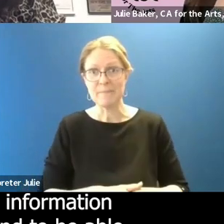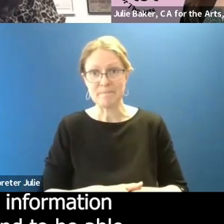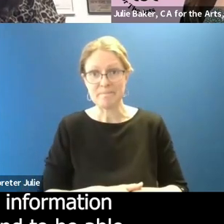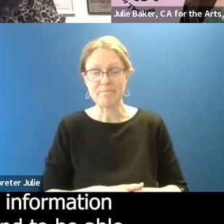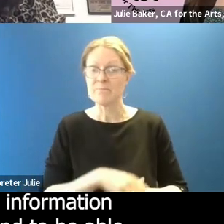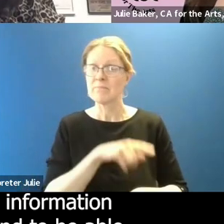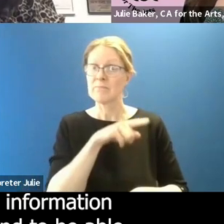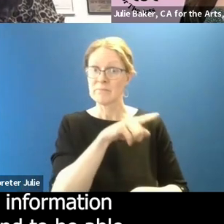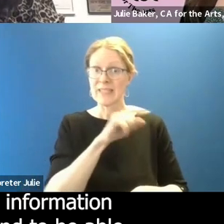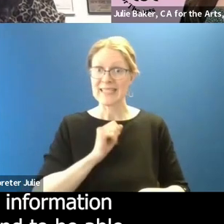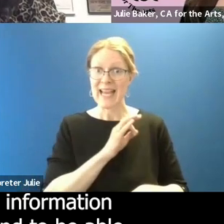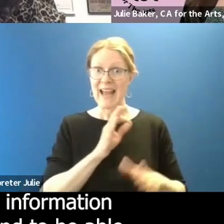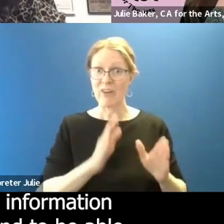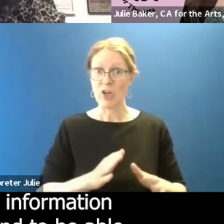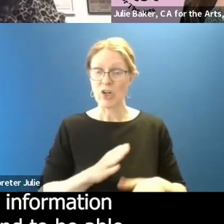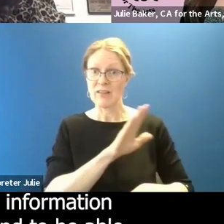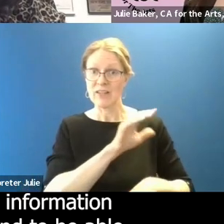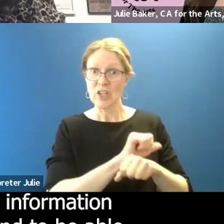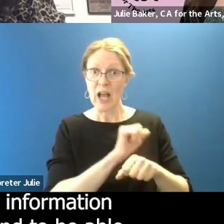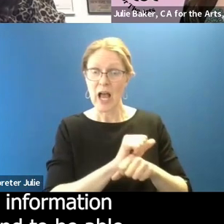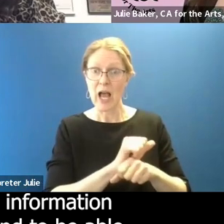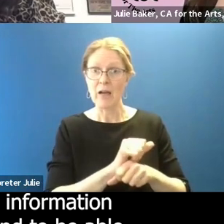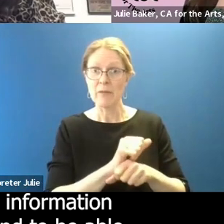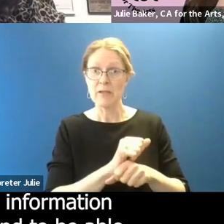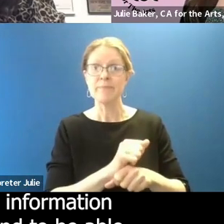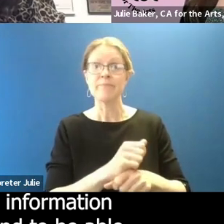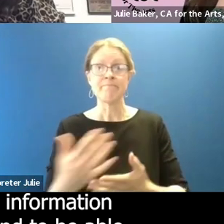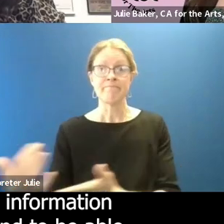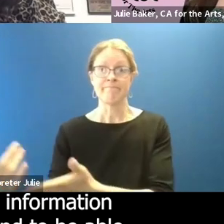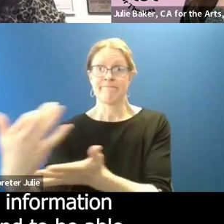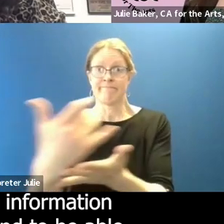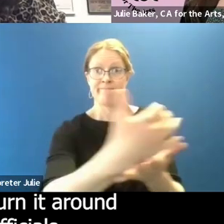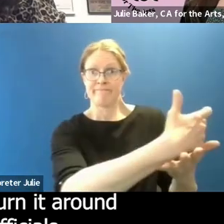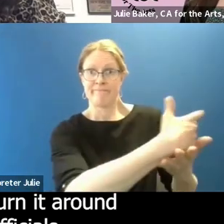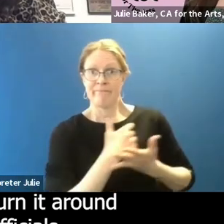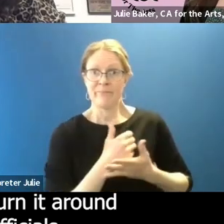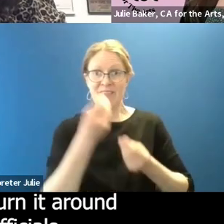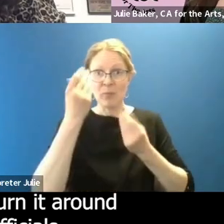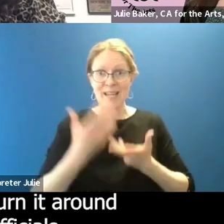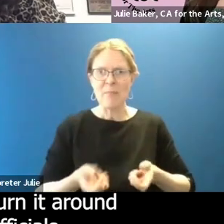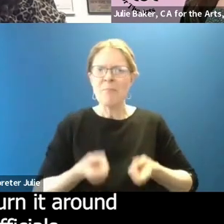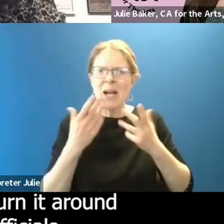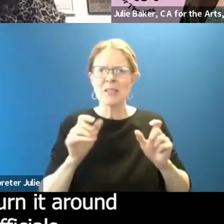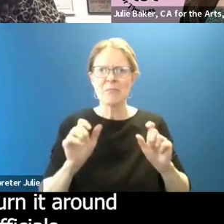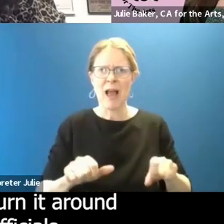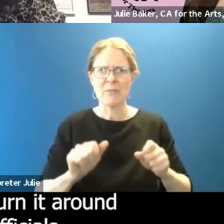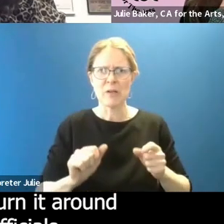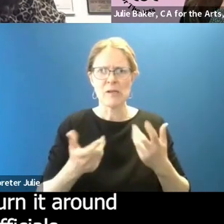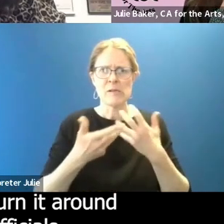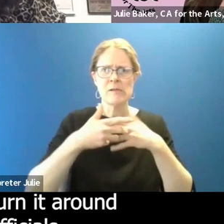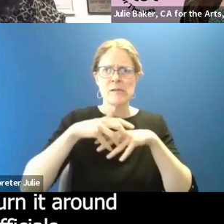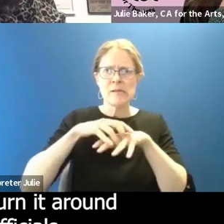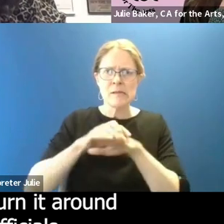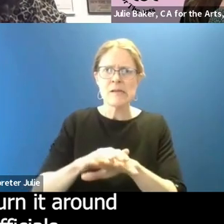is to take in as much information as they possibly can and to be able to synthesize it and turn it around